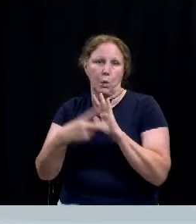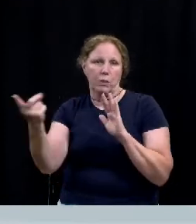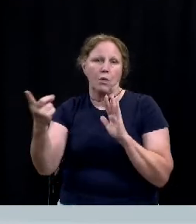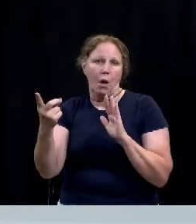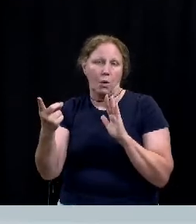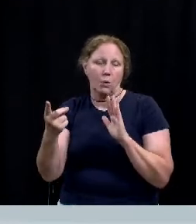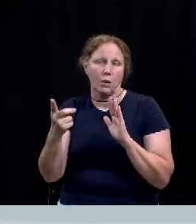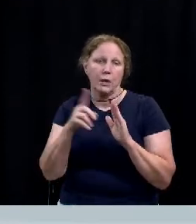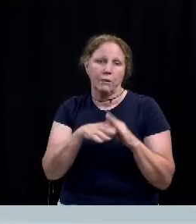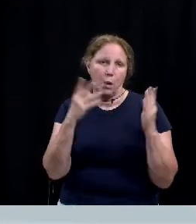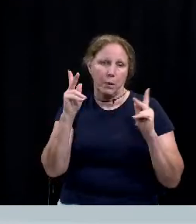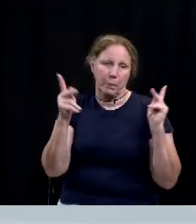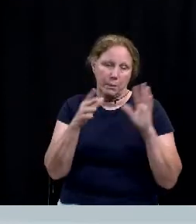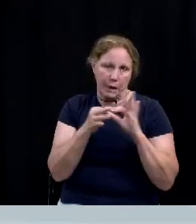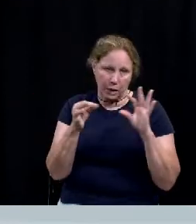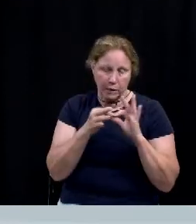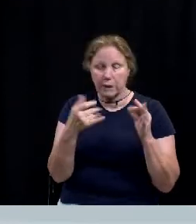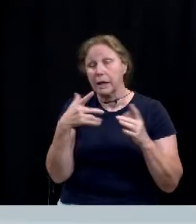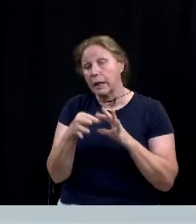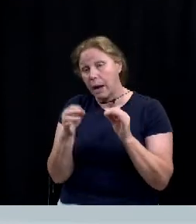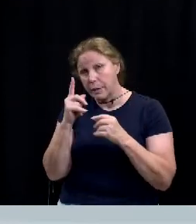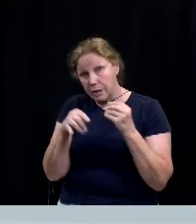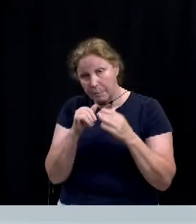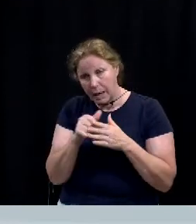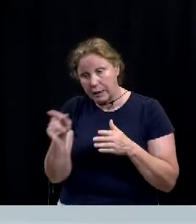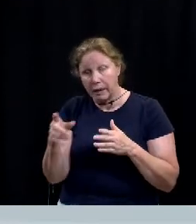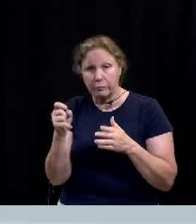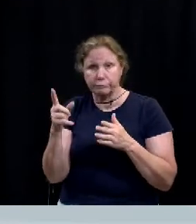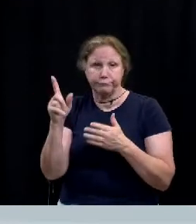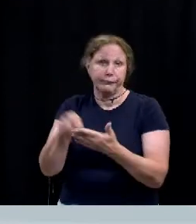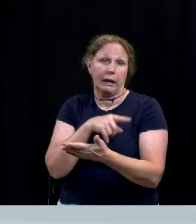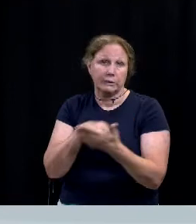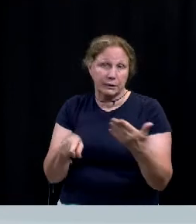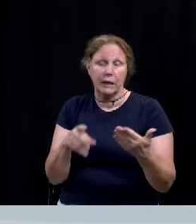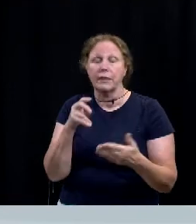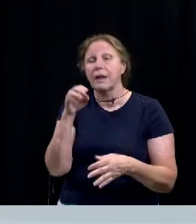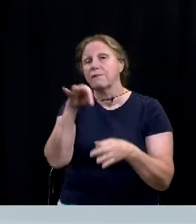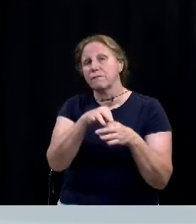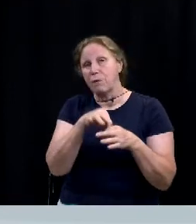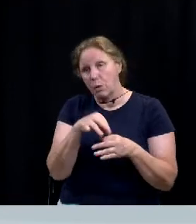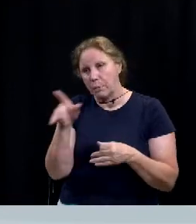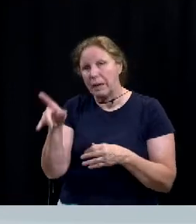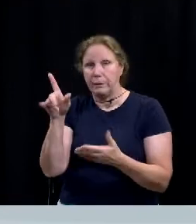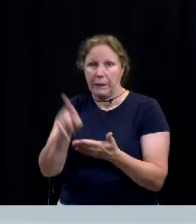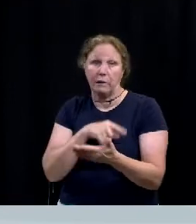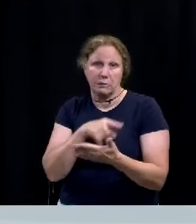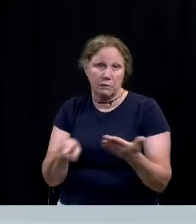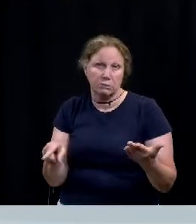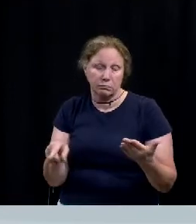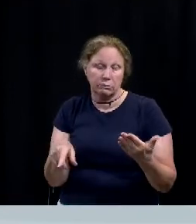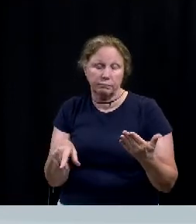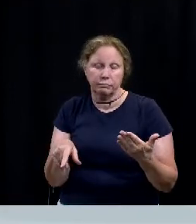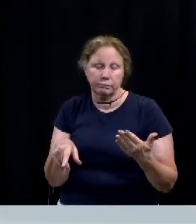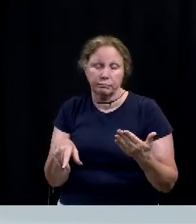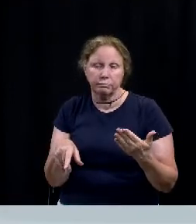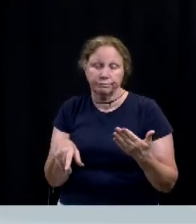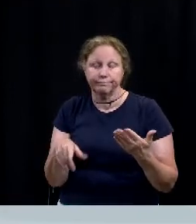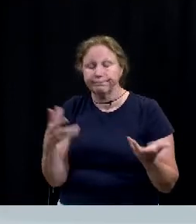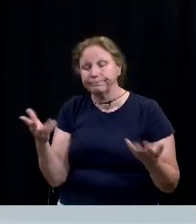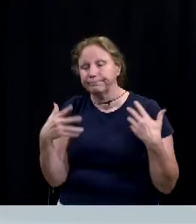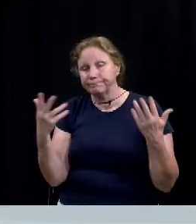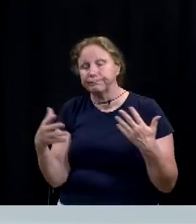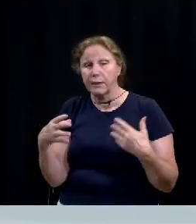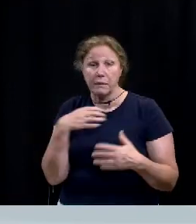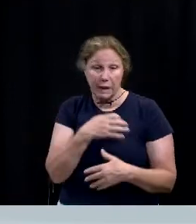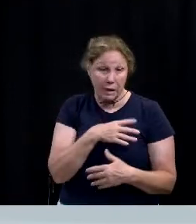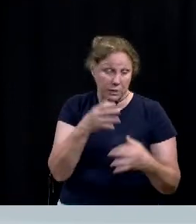to open a public hearing, take any comments on withdrawal, and then vote on the withdrawal. If the Council